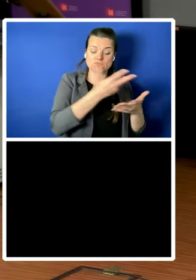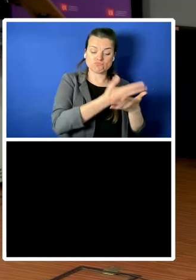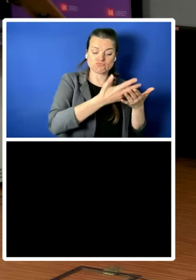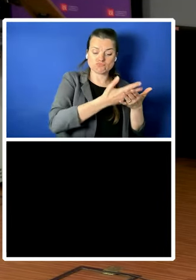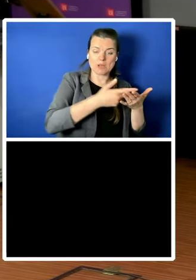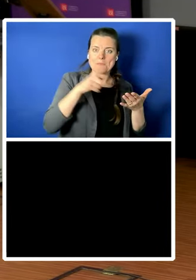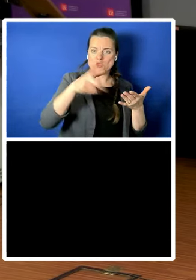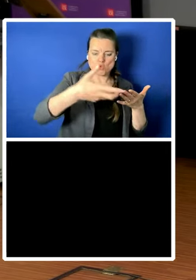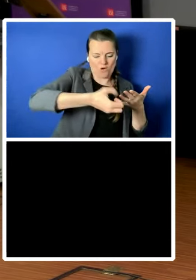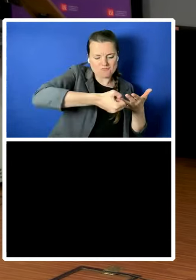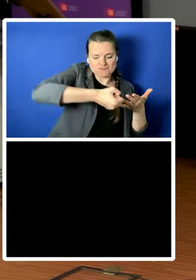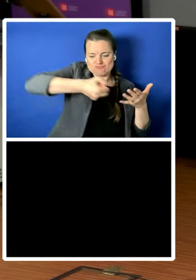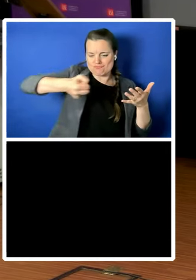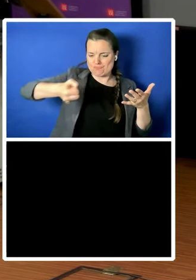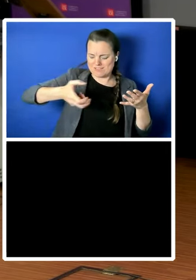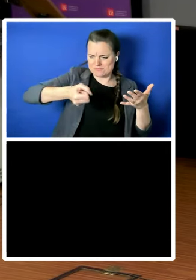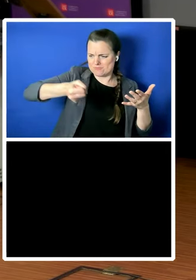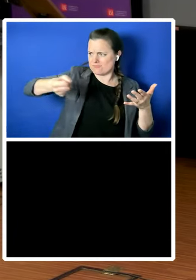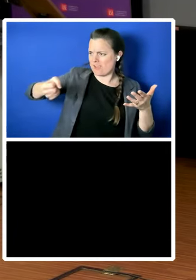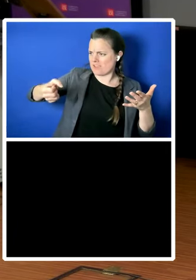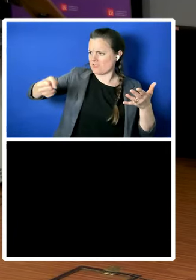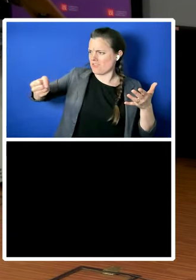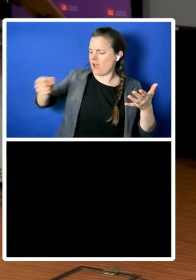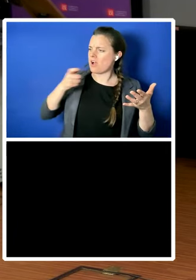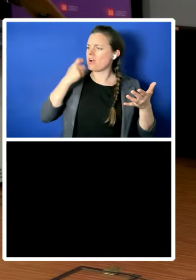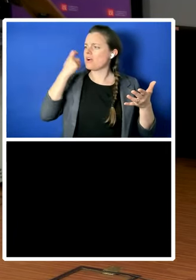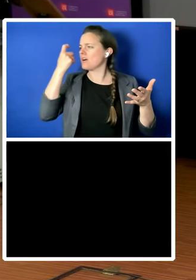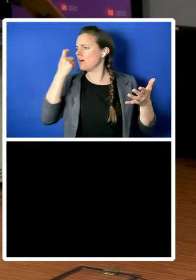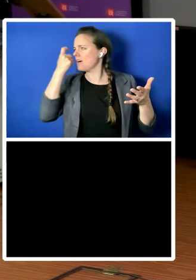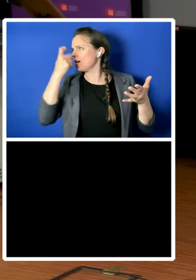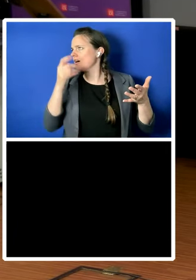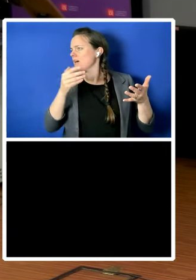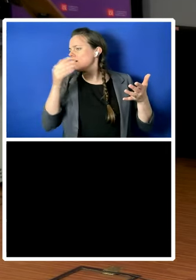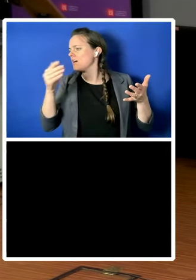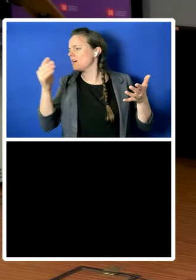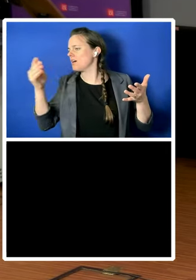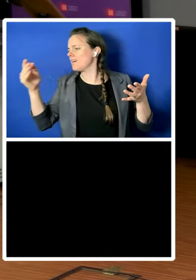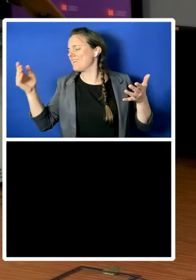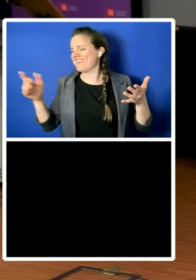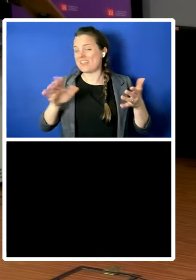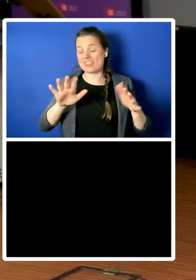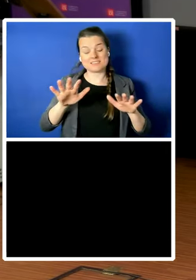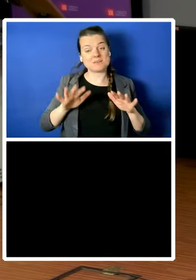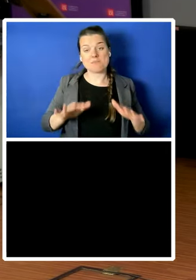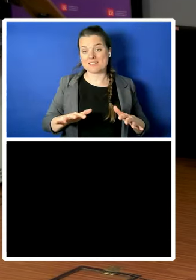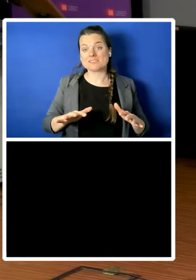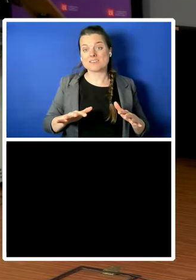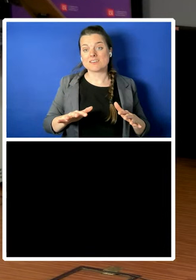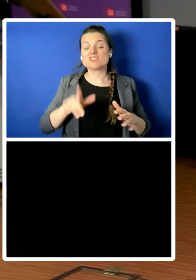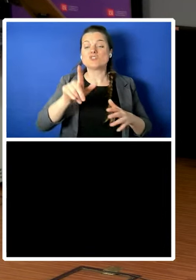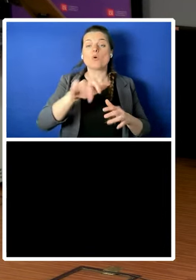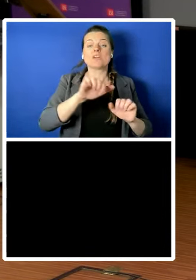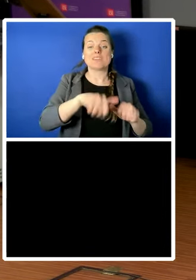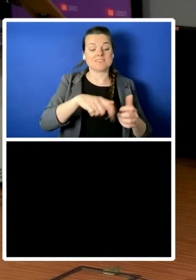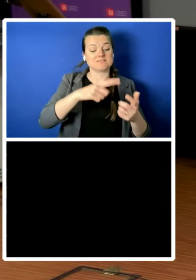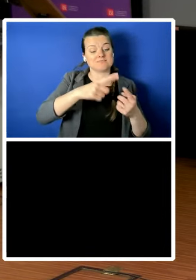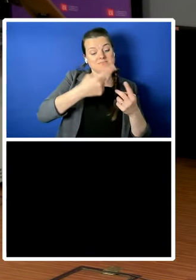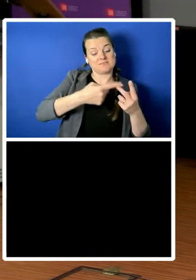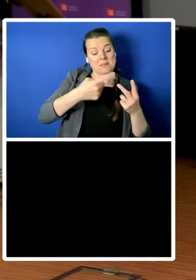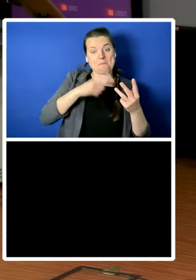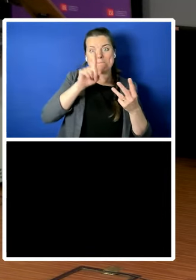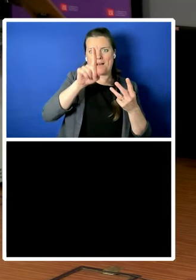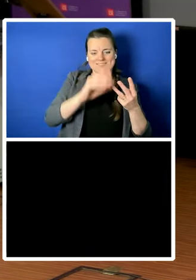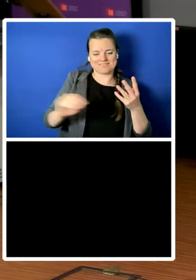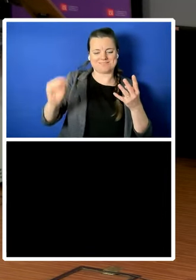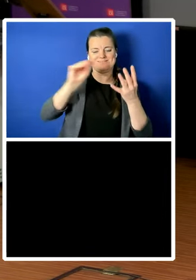to account and how we treat each other but what you're also doing in this book which is amazing is bringing corporations to account which is something that doesn't get